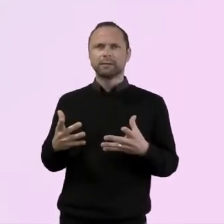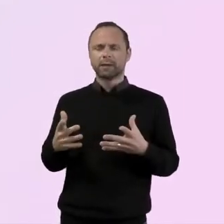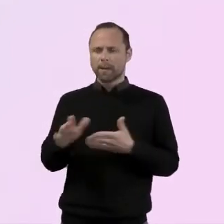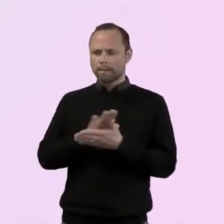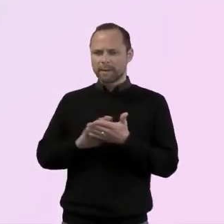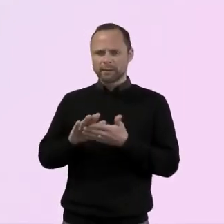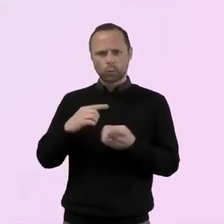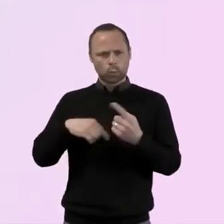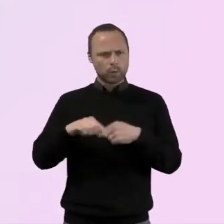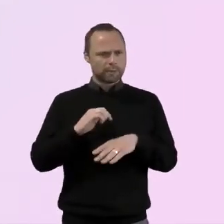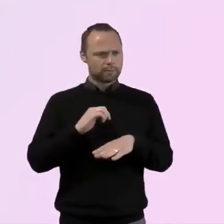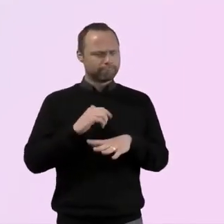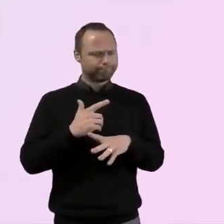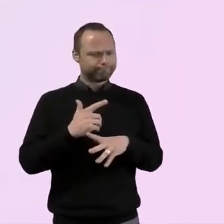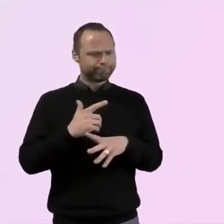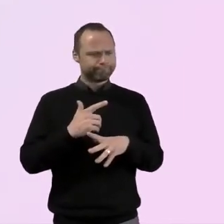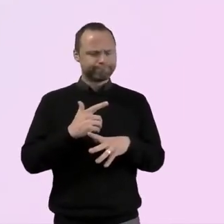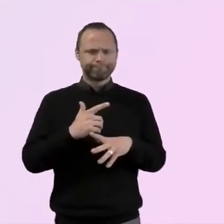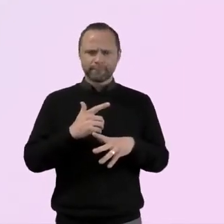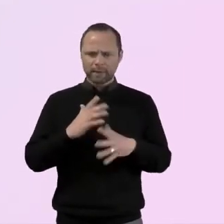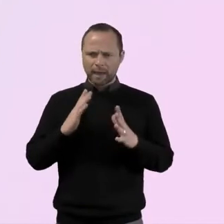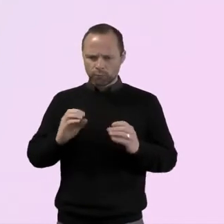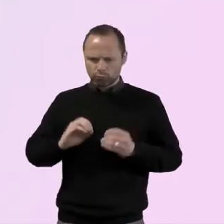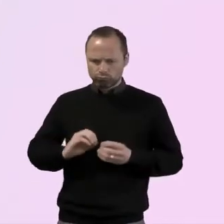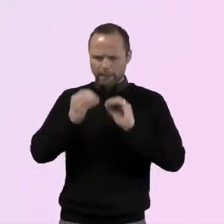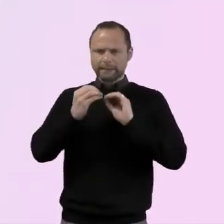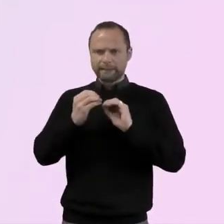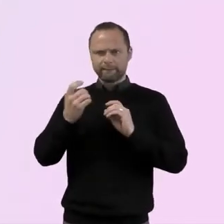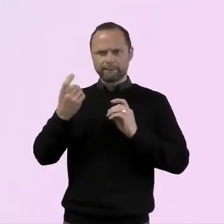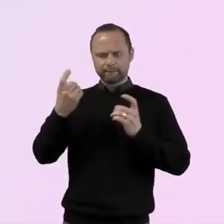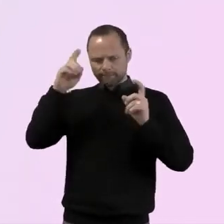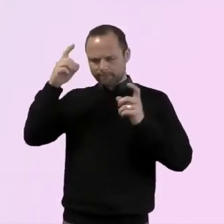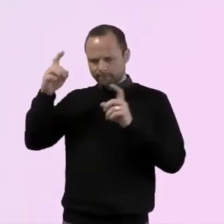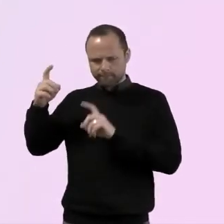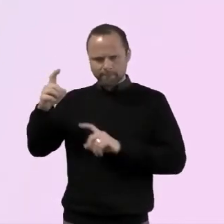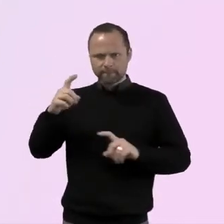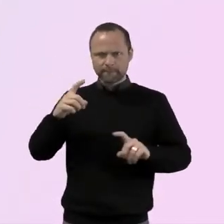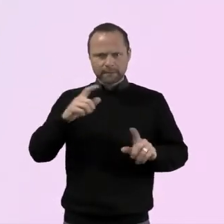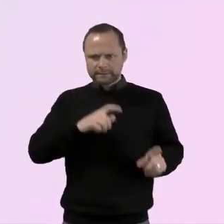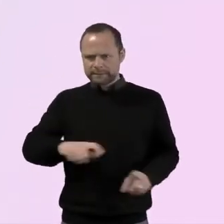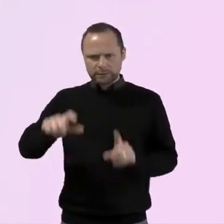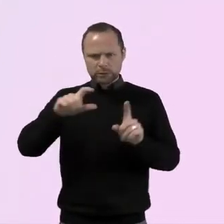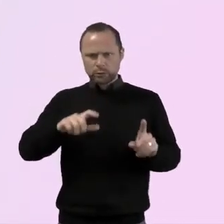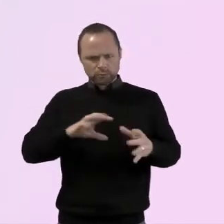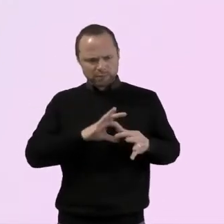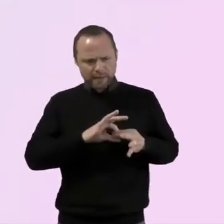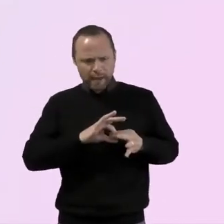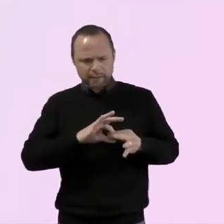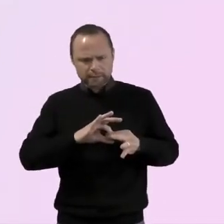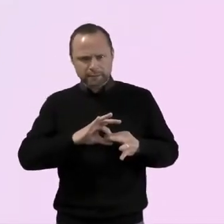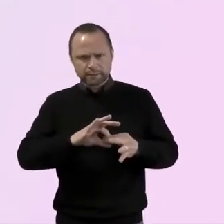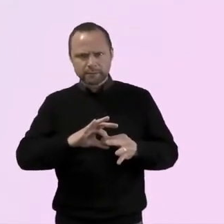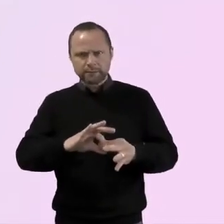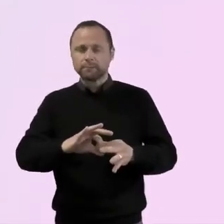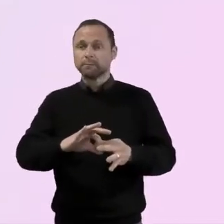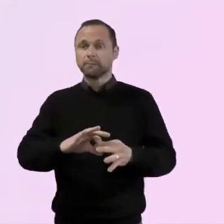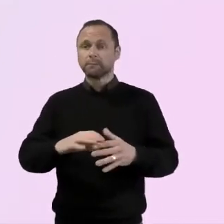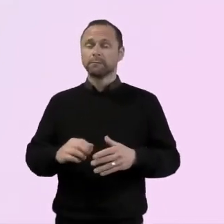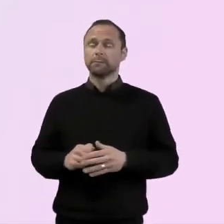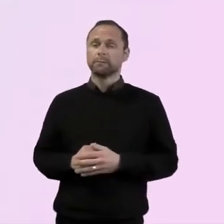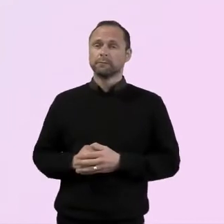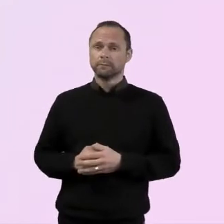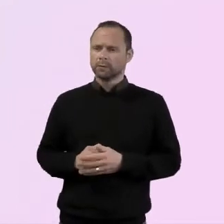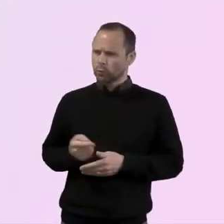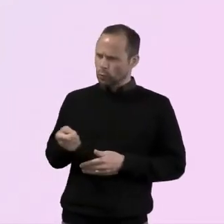isn't it? And it's about being really creative with that. And I love the ideas that you've given us, just even